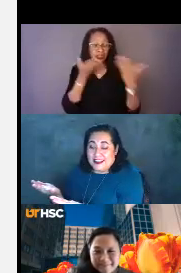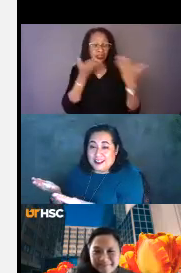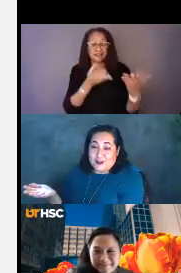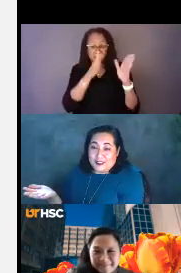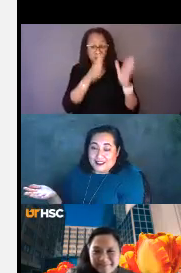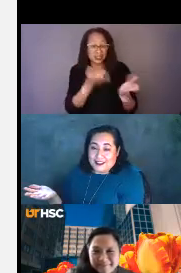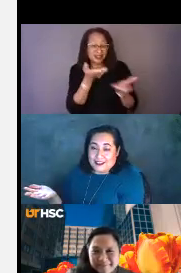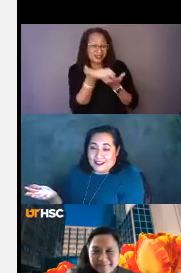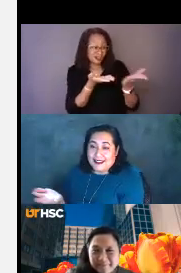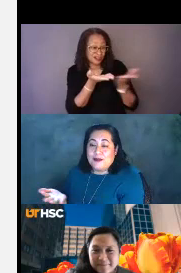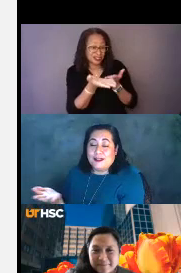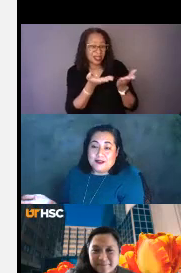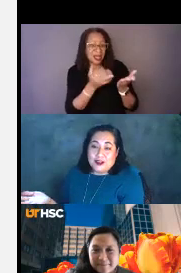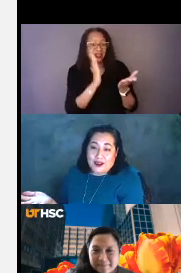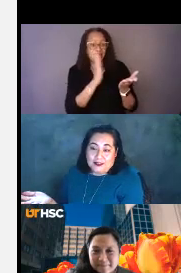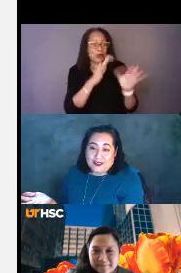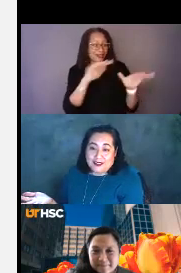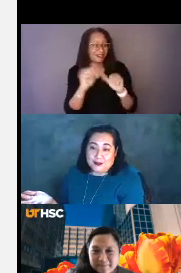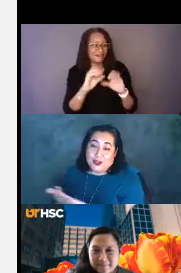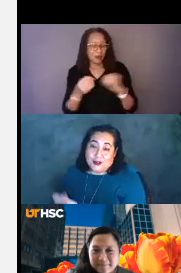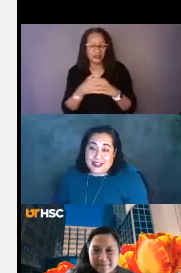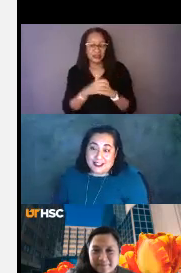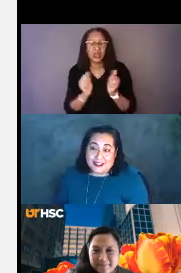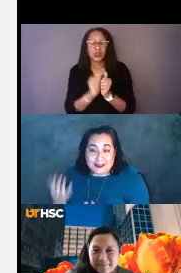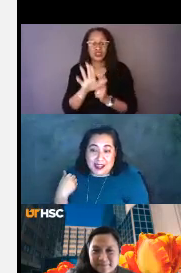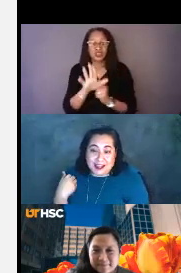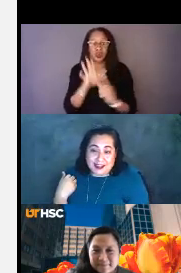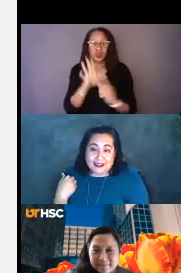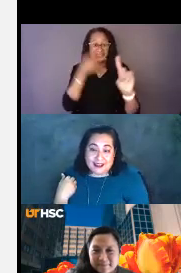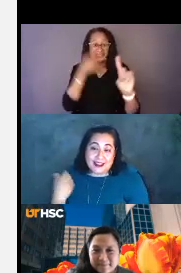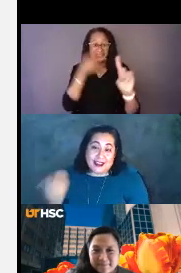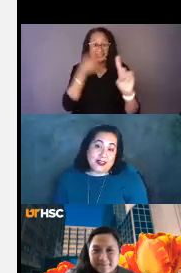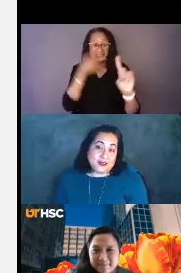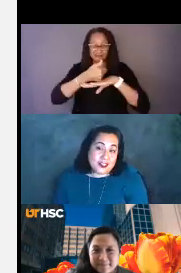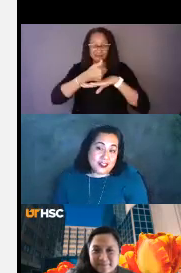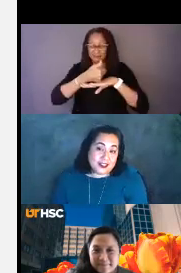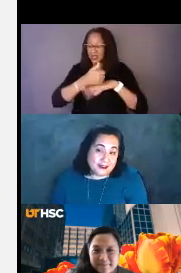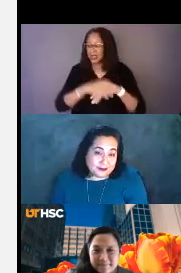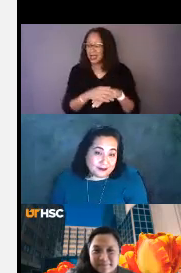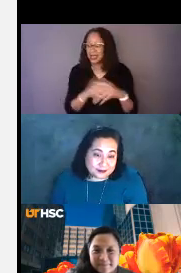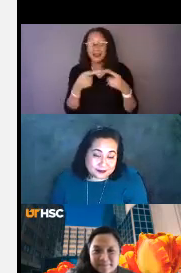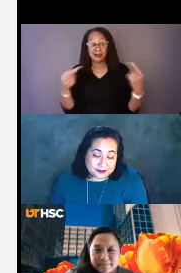services that they will leave your office with your intention in mind and vice versa.